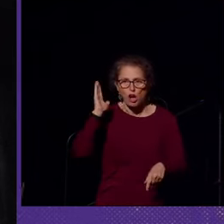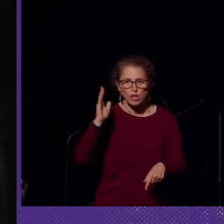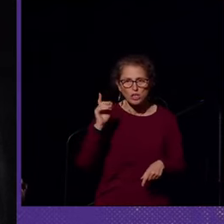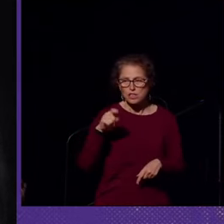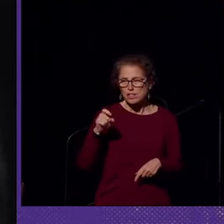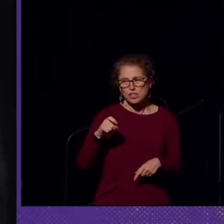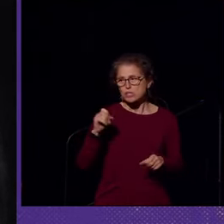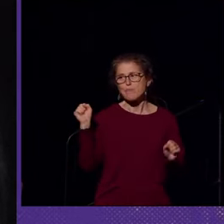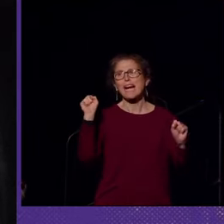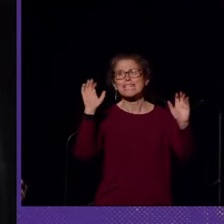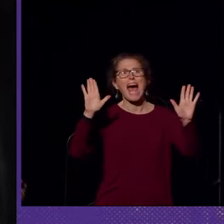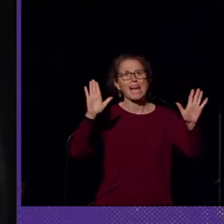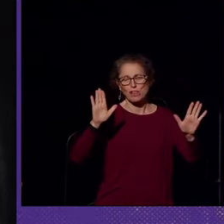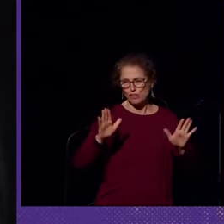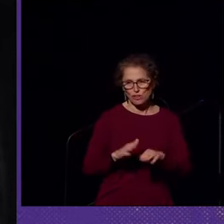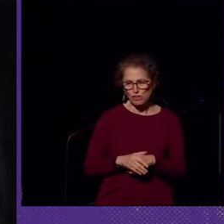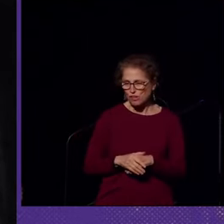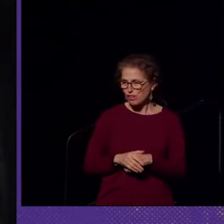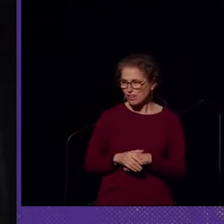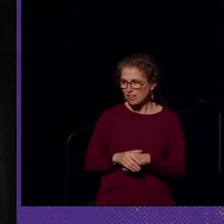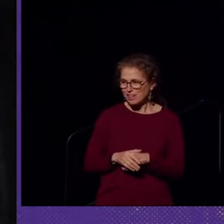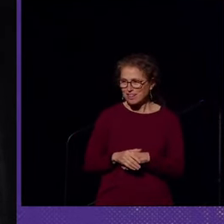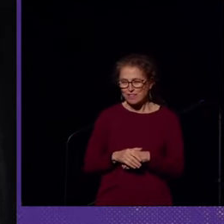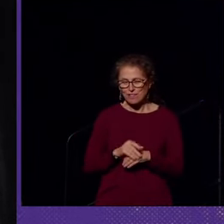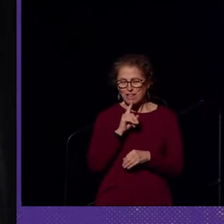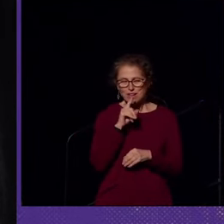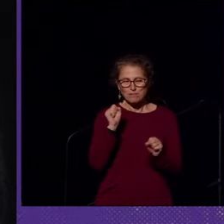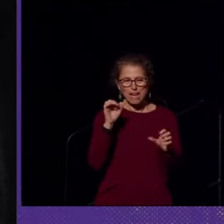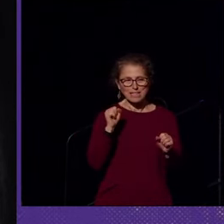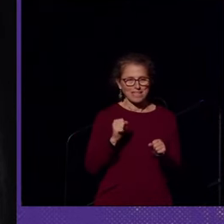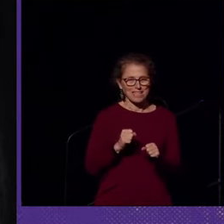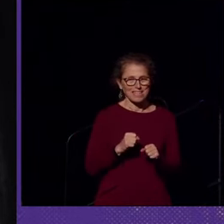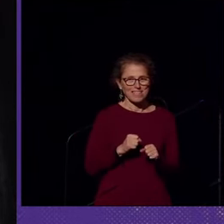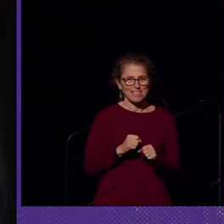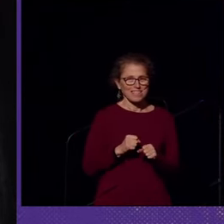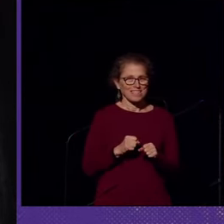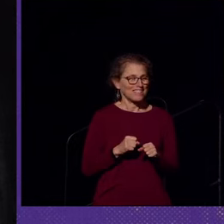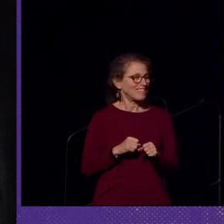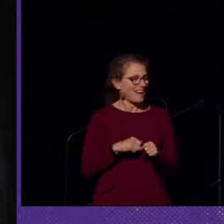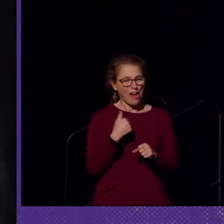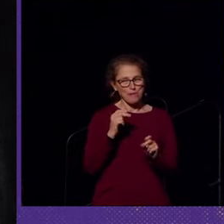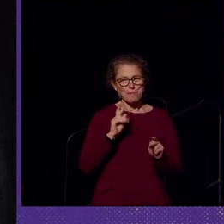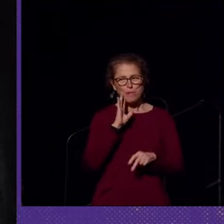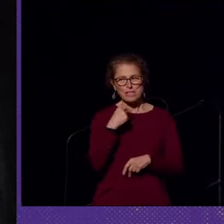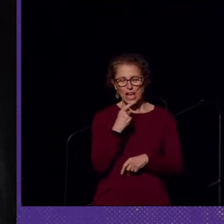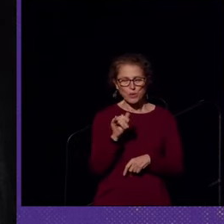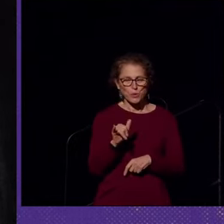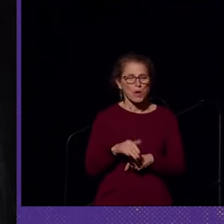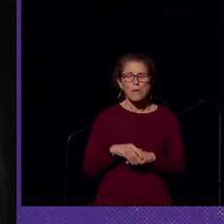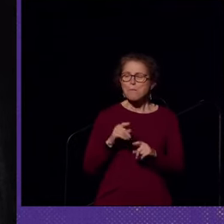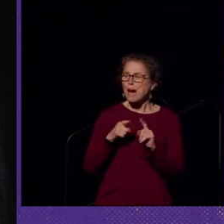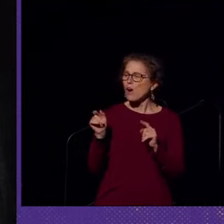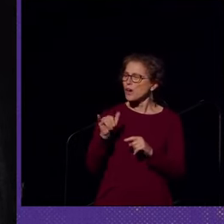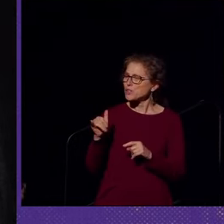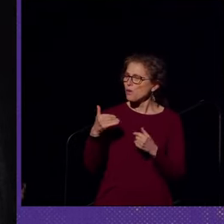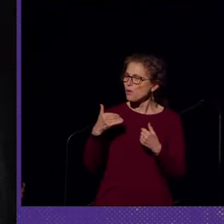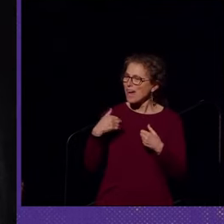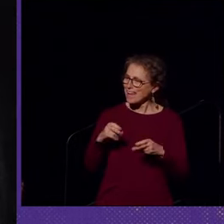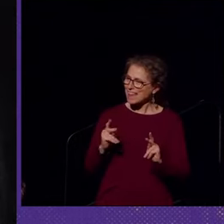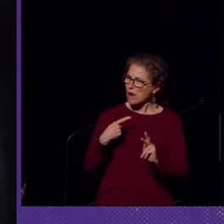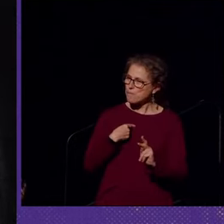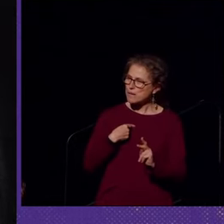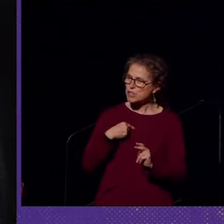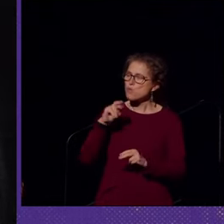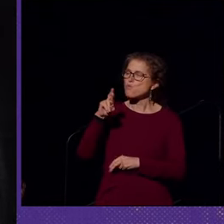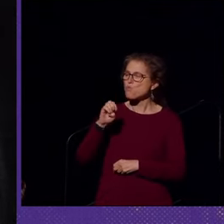to be spectacular. It's in like January something, so Yvette will tell you. But it also has allowed me to